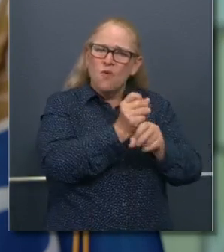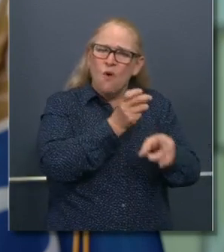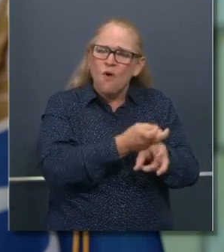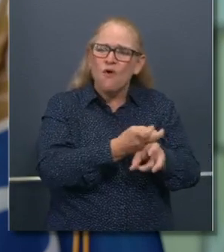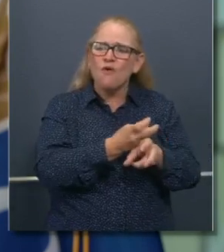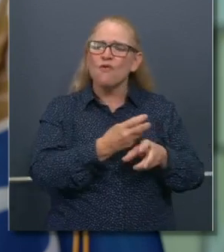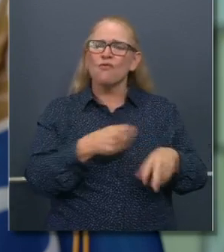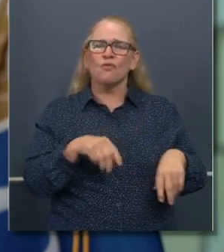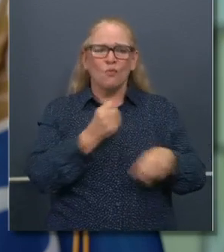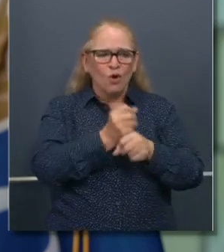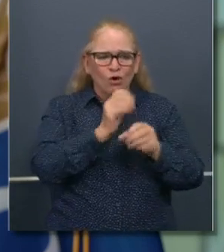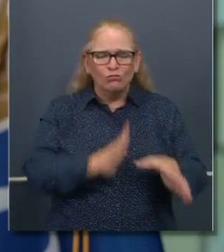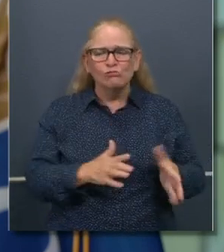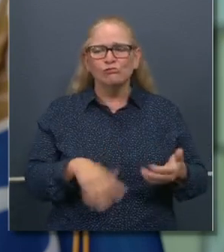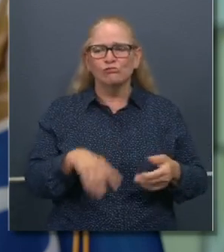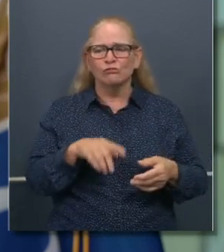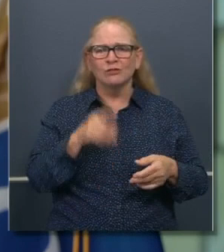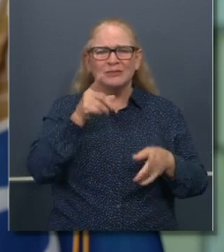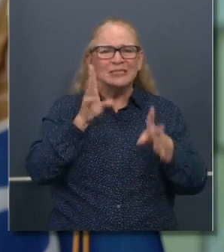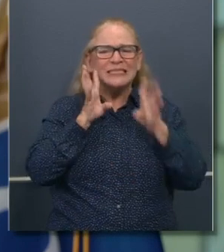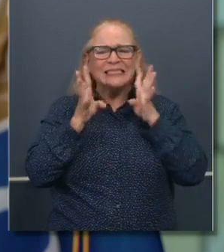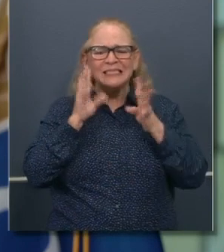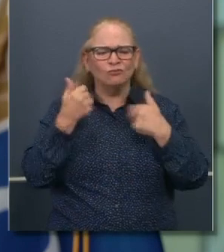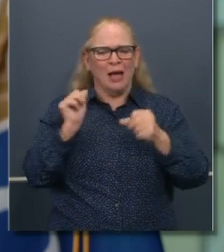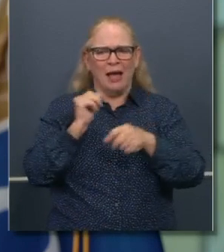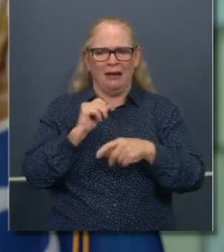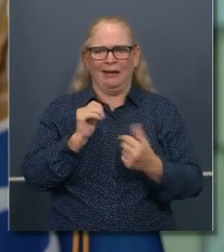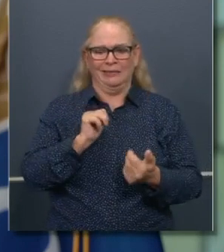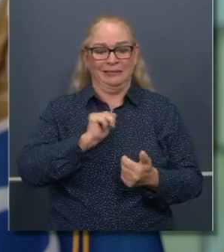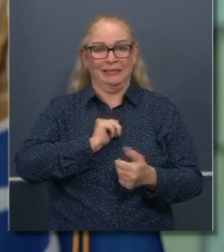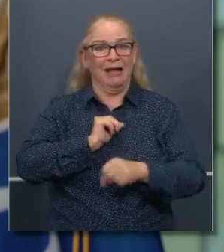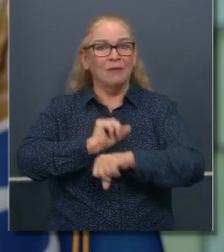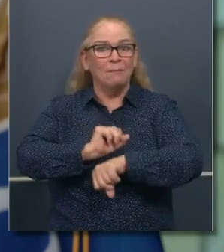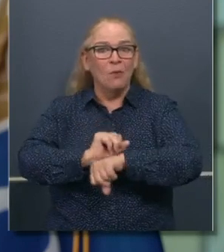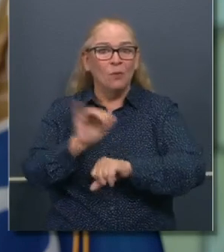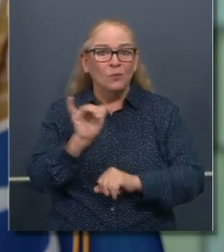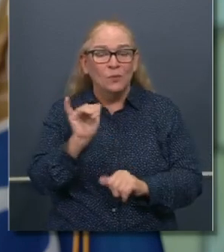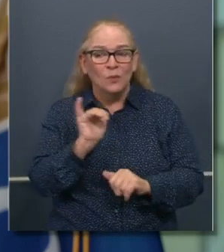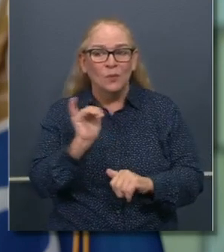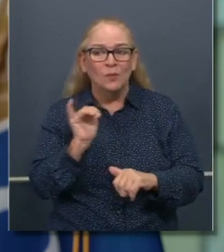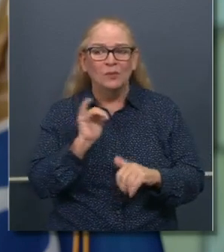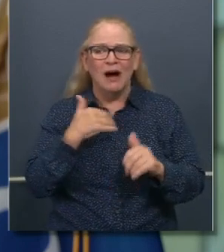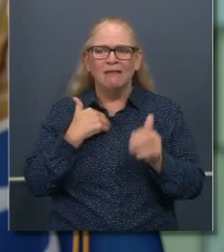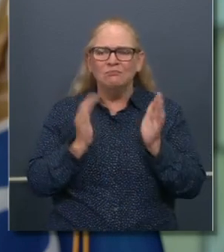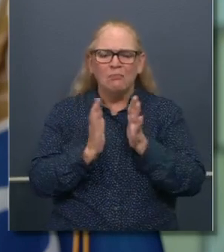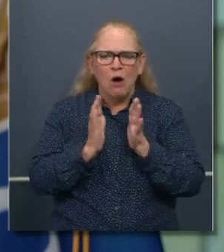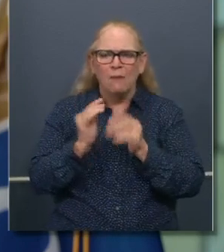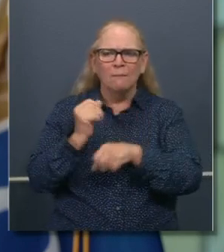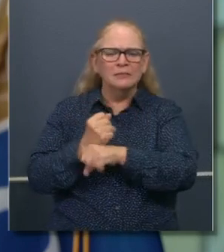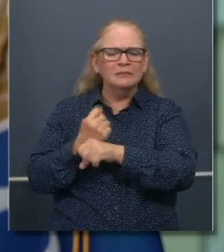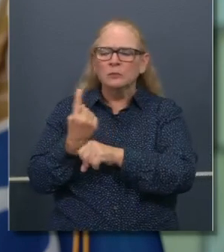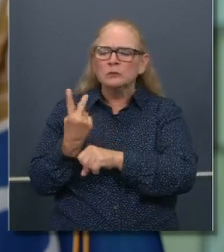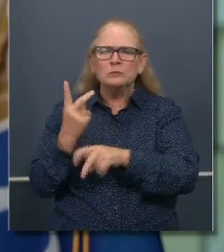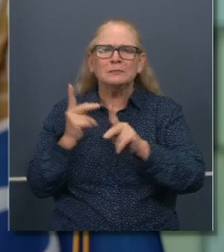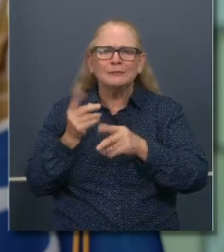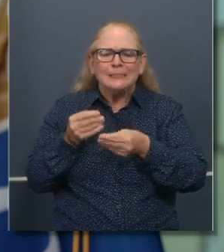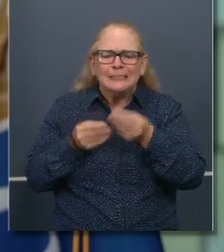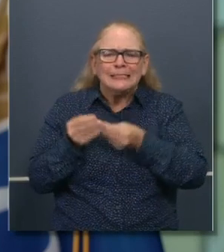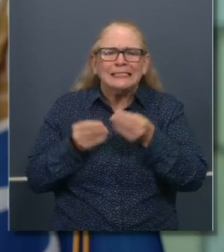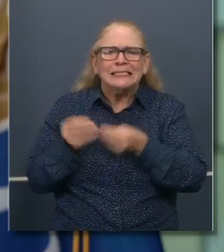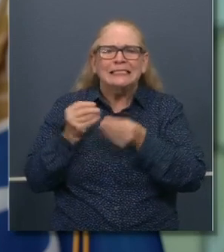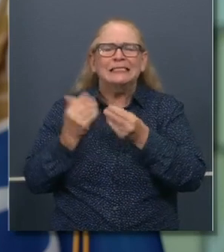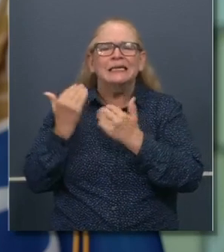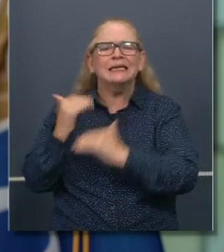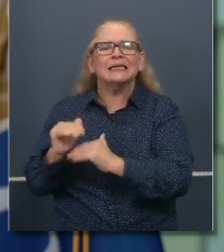entrepreneurs, many self-employed, many with one or two employees themselves, but also the employees that also